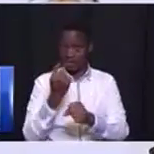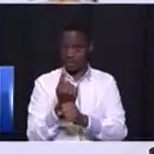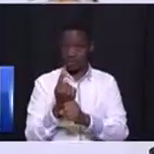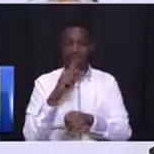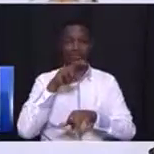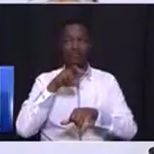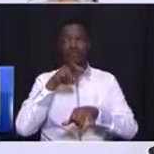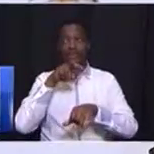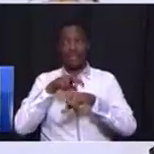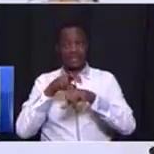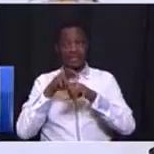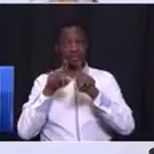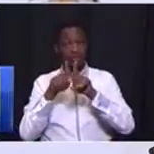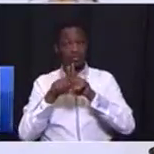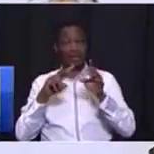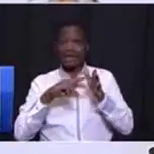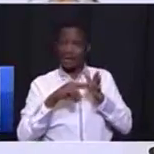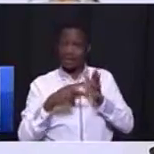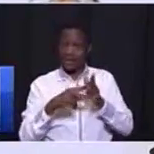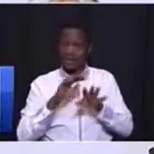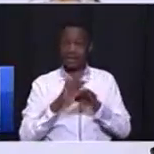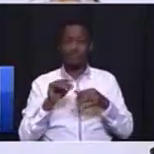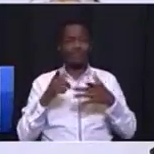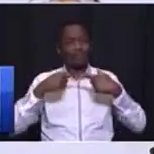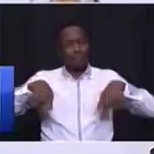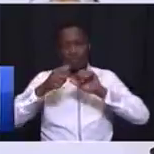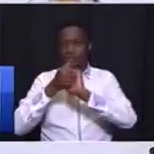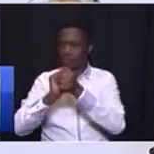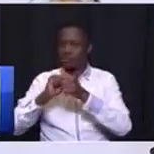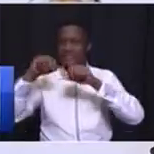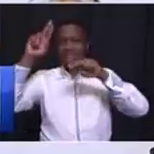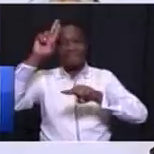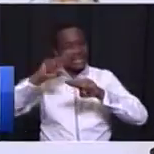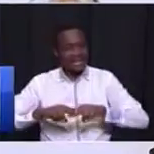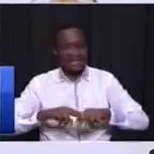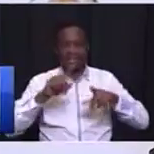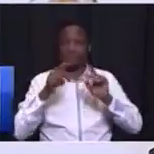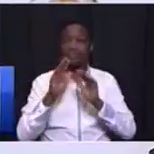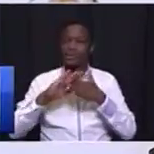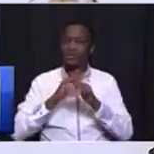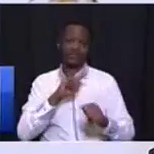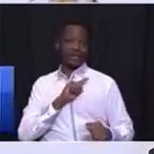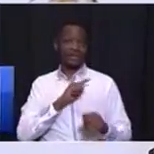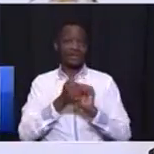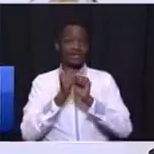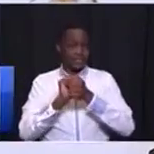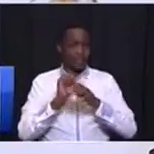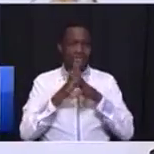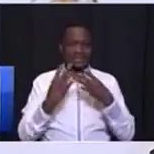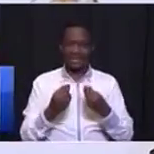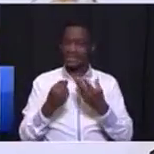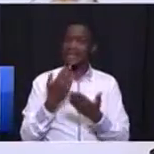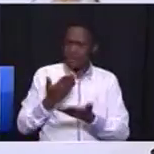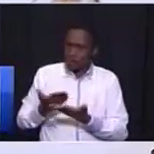also need a plan from all sporting federations in Houghton. Sport has the potential to empower our youth